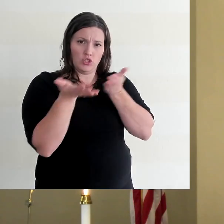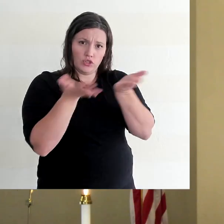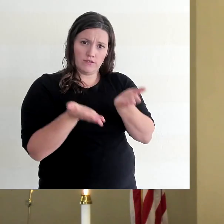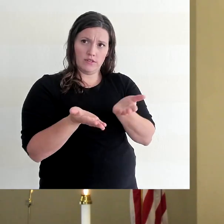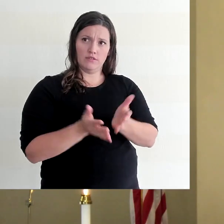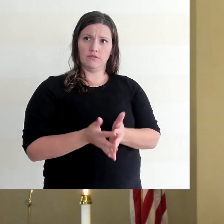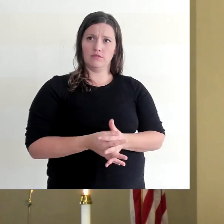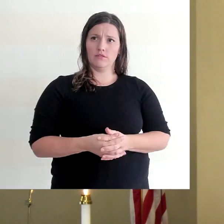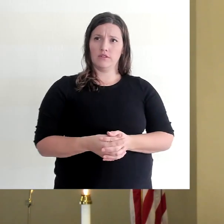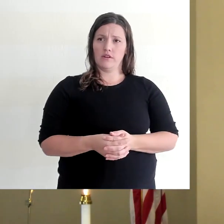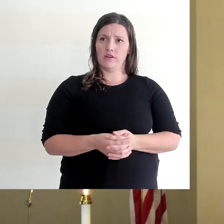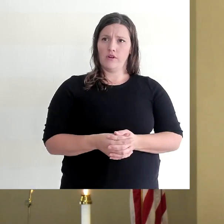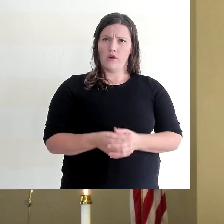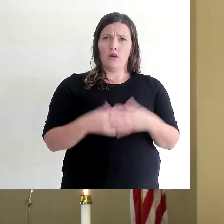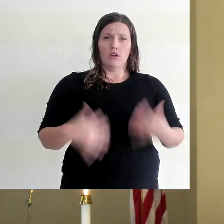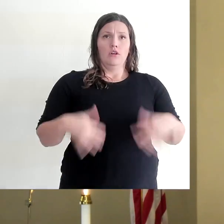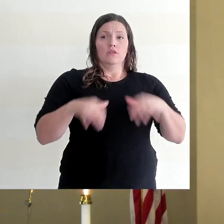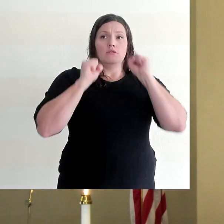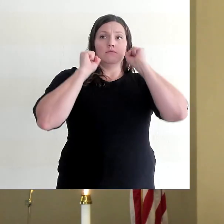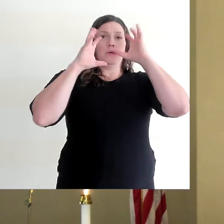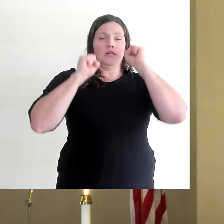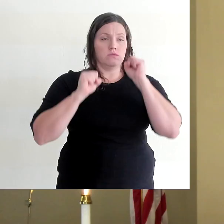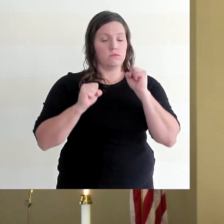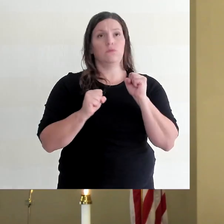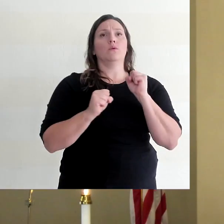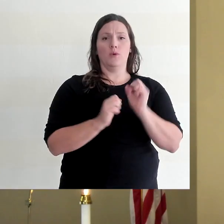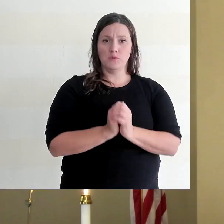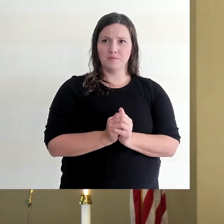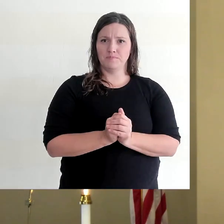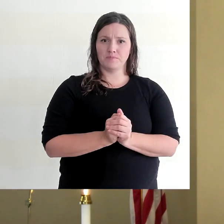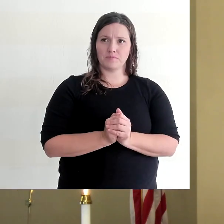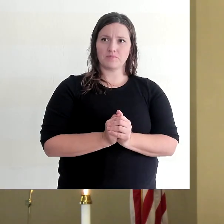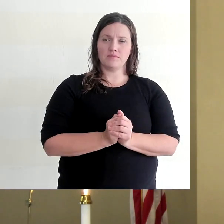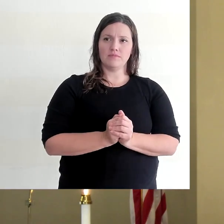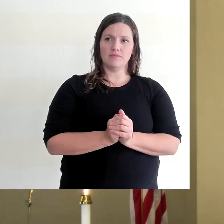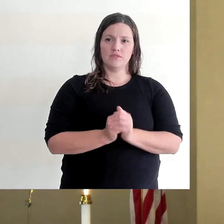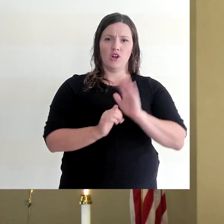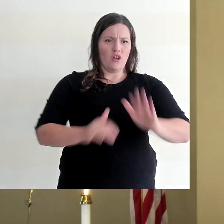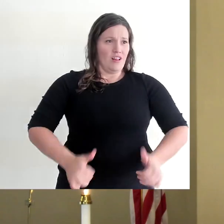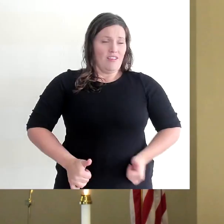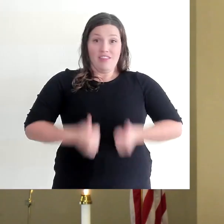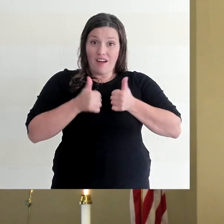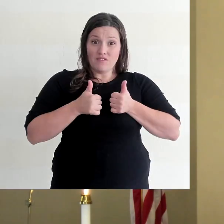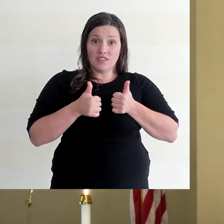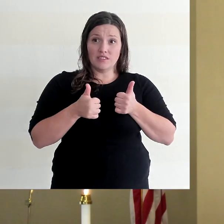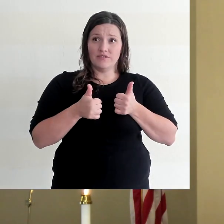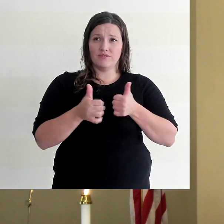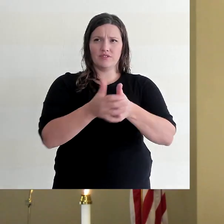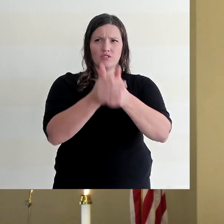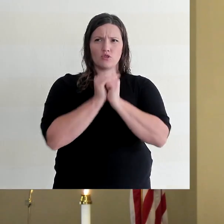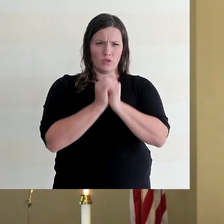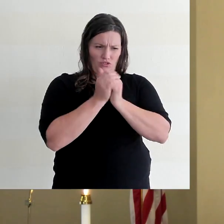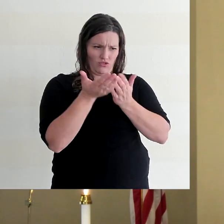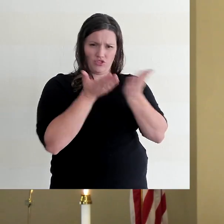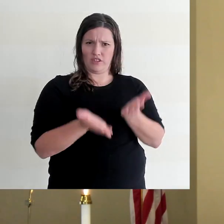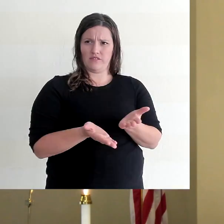Isn't that fascinating? Your life is like a liturgical worship service. The things that you